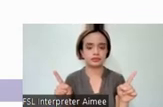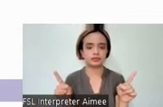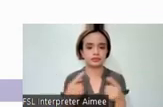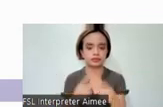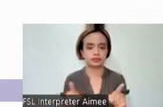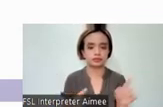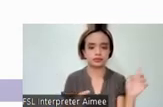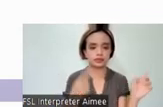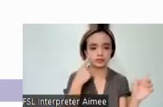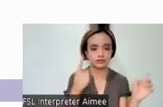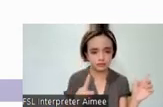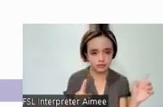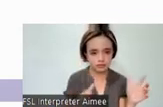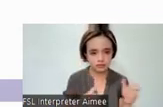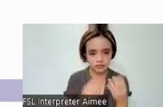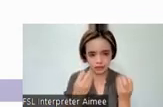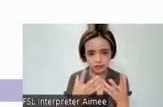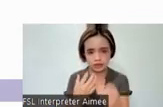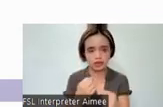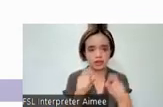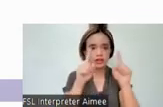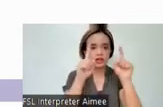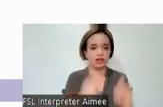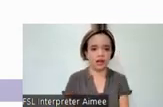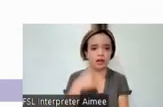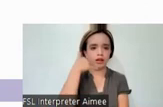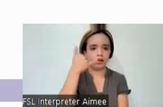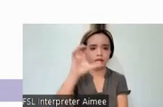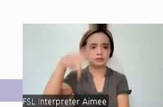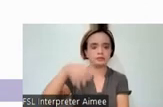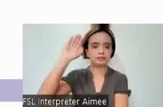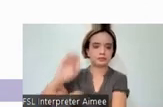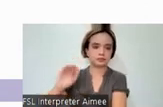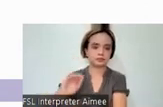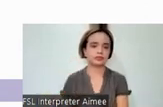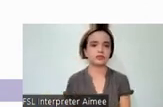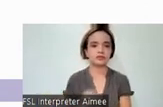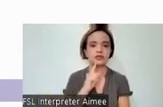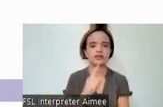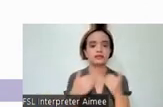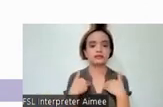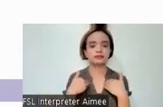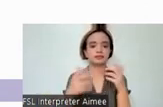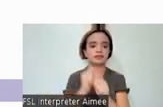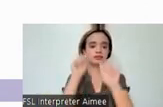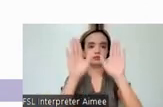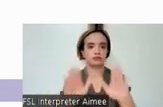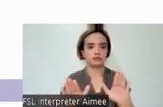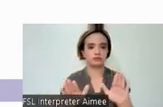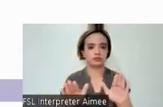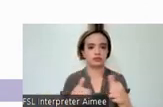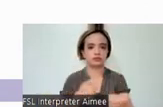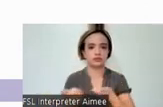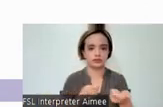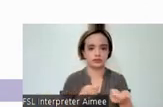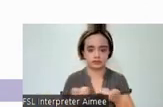test components with a large number of items were reduced. We recognize that this could pose the greatest challenge in terms of administration.